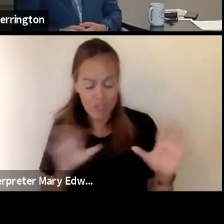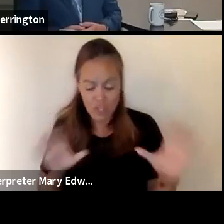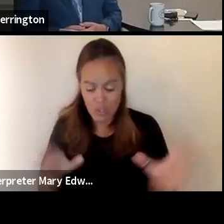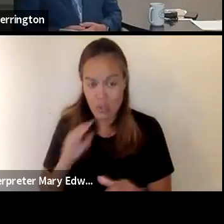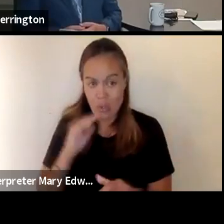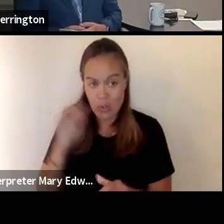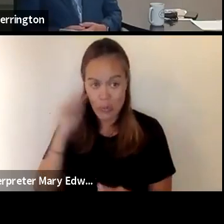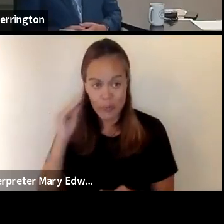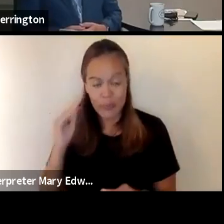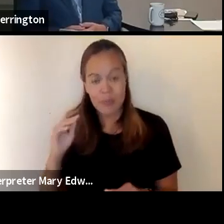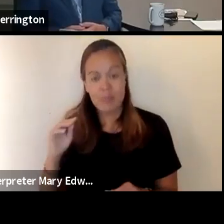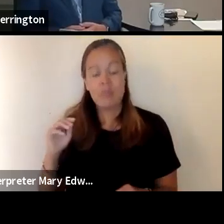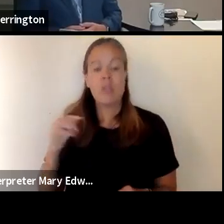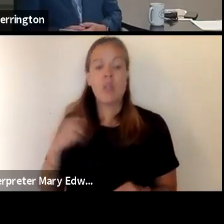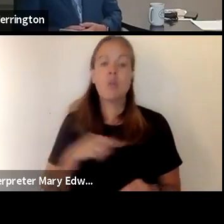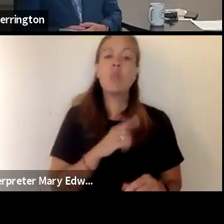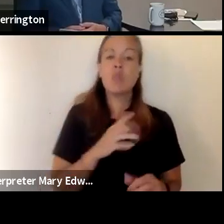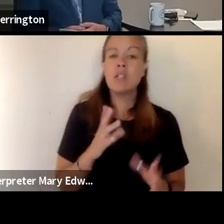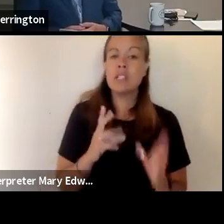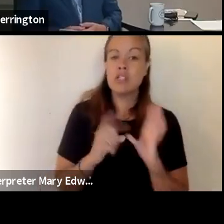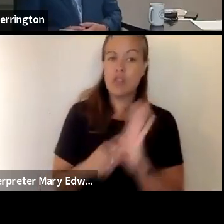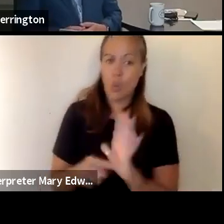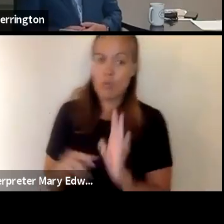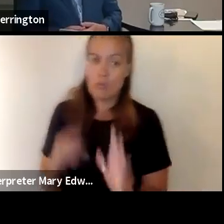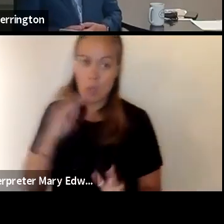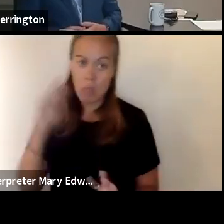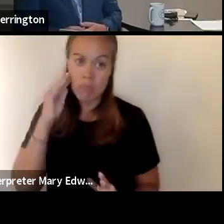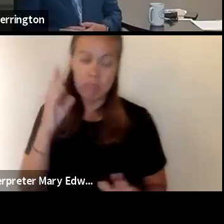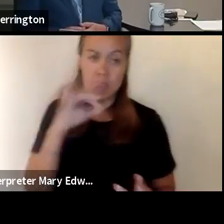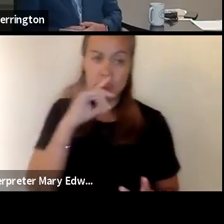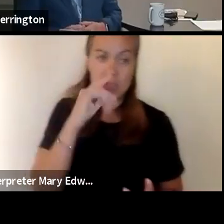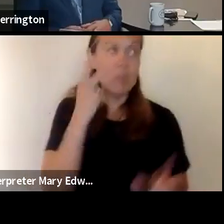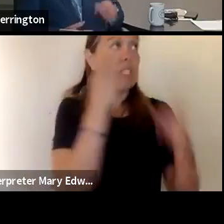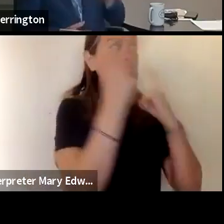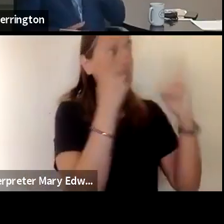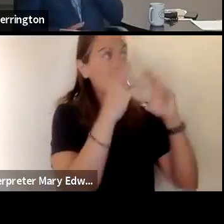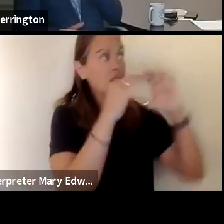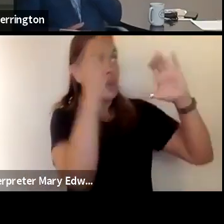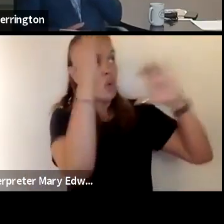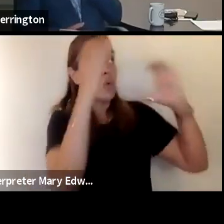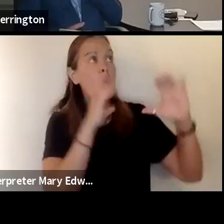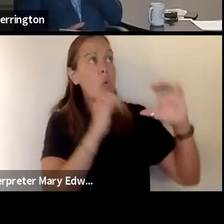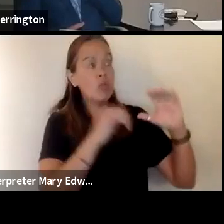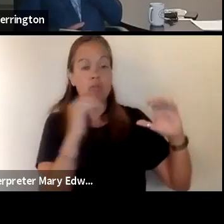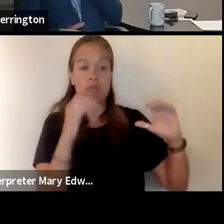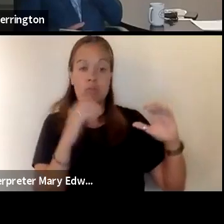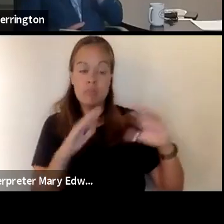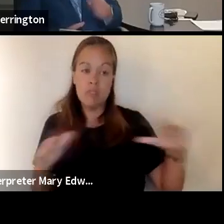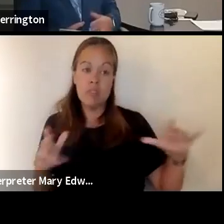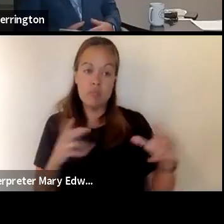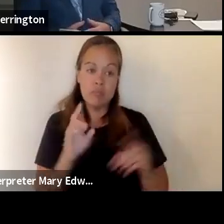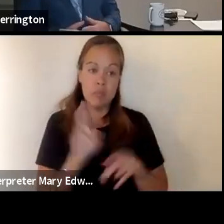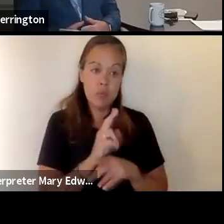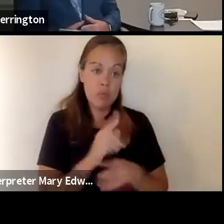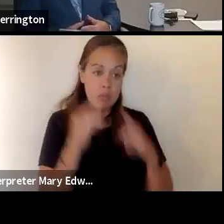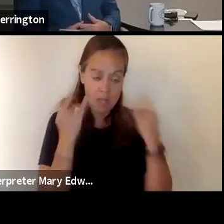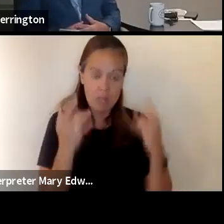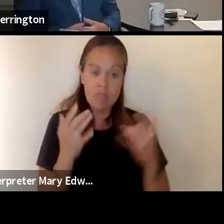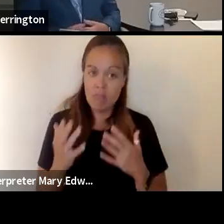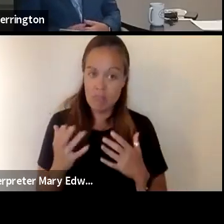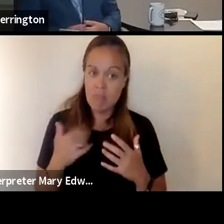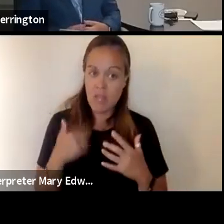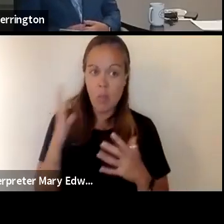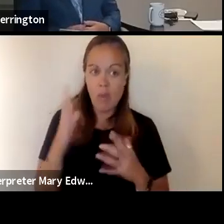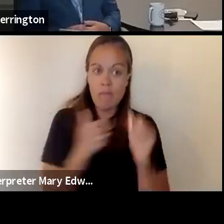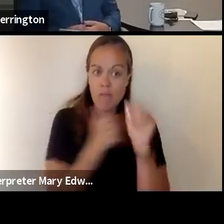home the more that we demonstrate that at home um so that kids see adults and older children in the household wearing masks the more likely they are to do